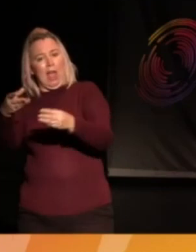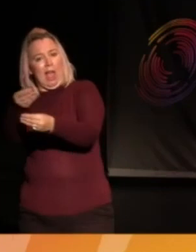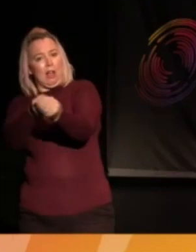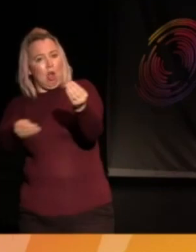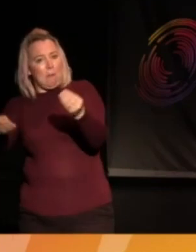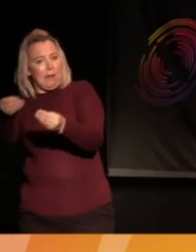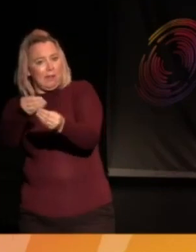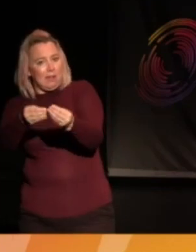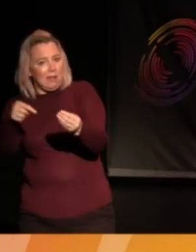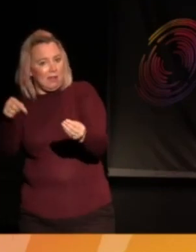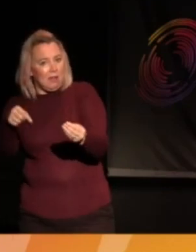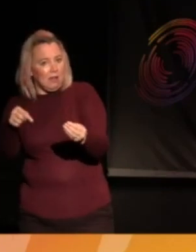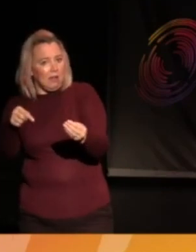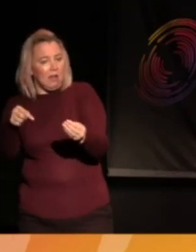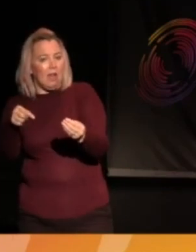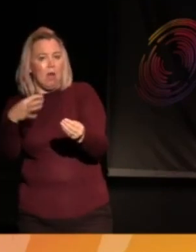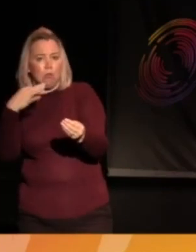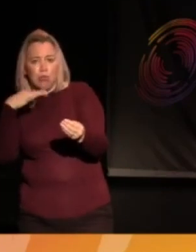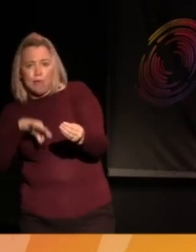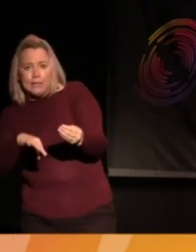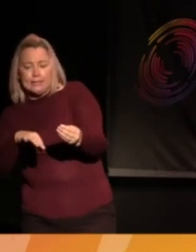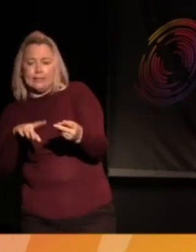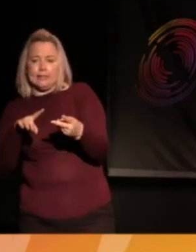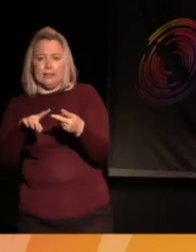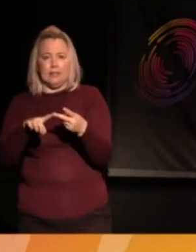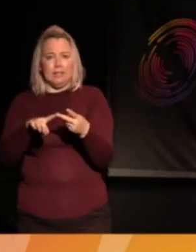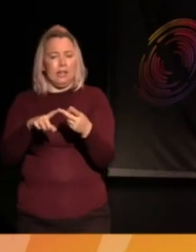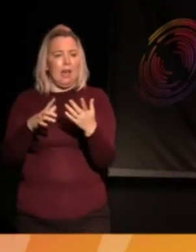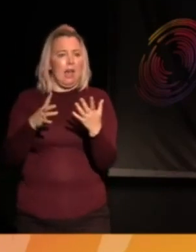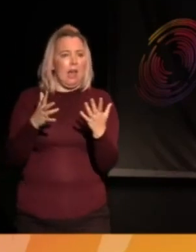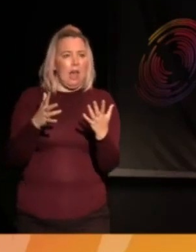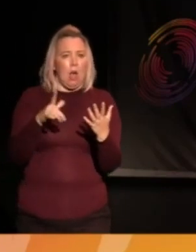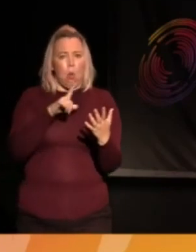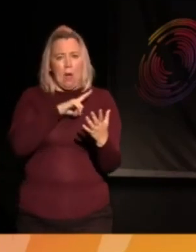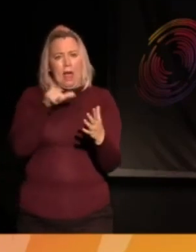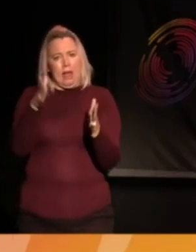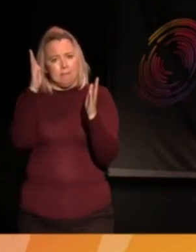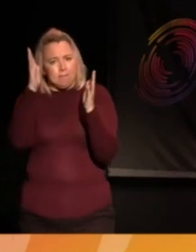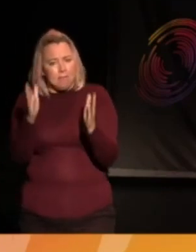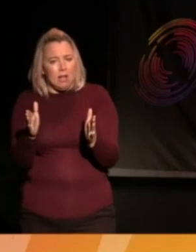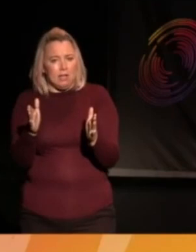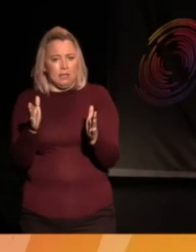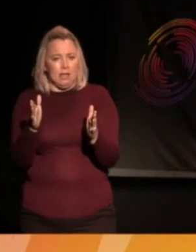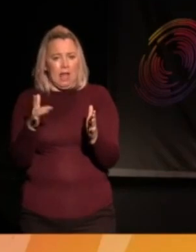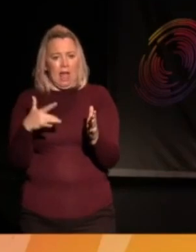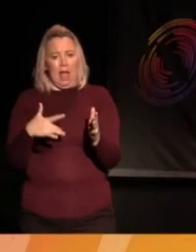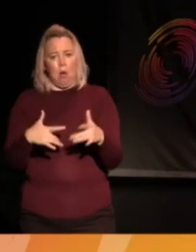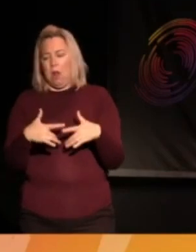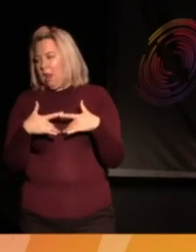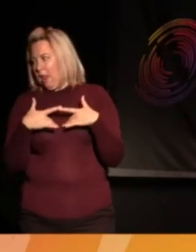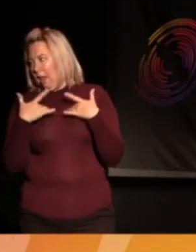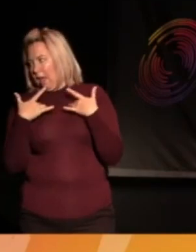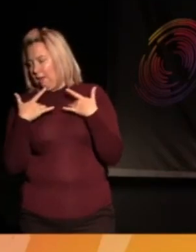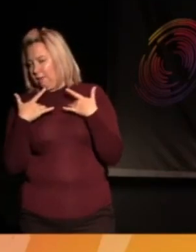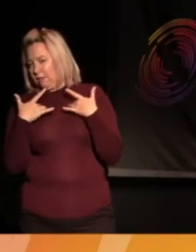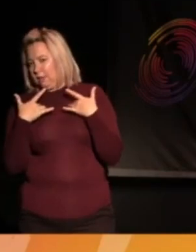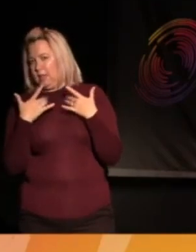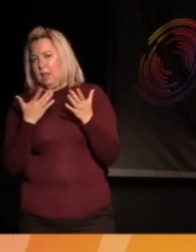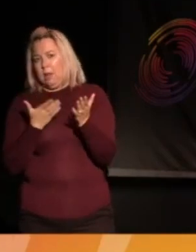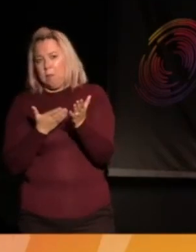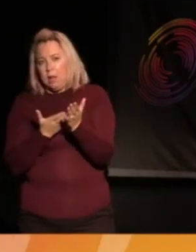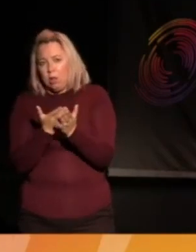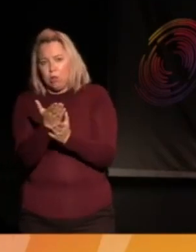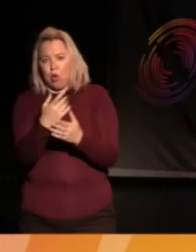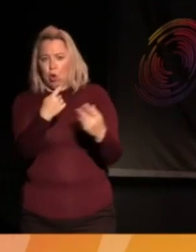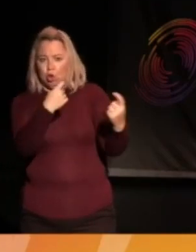We have to look at who profits and why they insist on our lives being lived and directed and